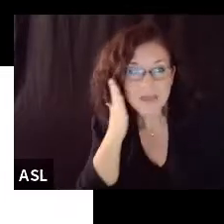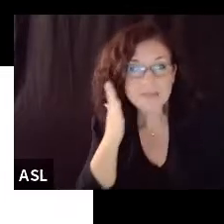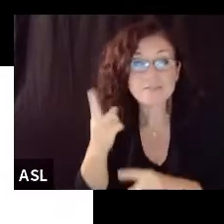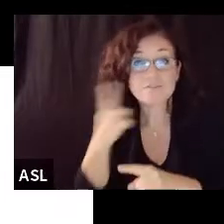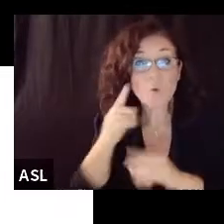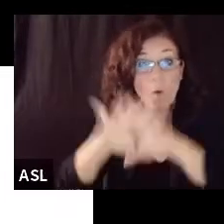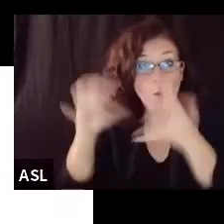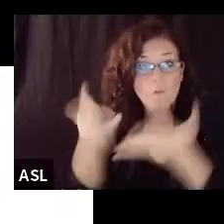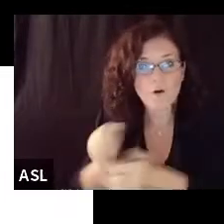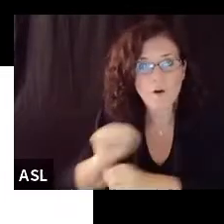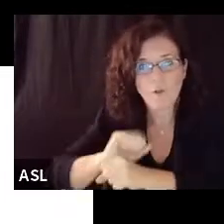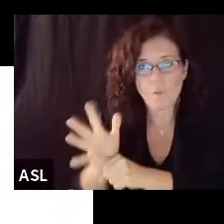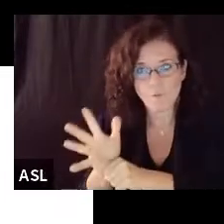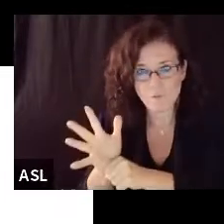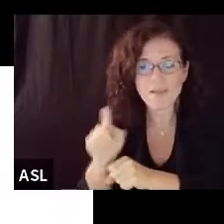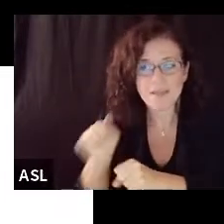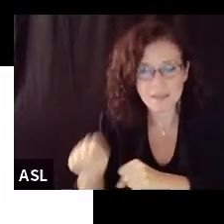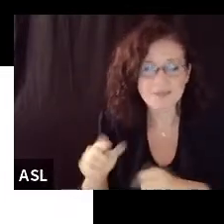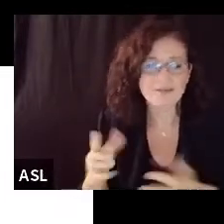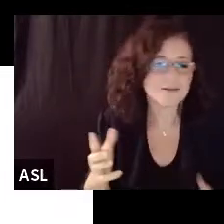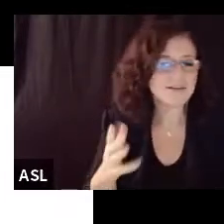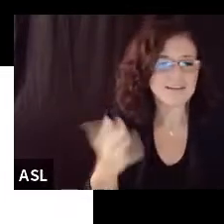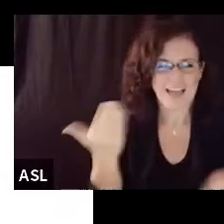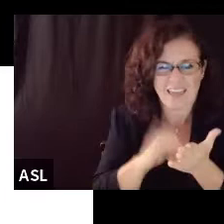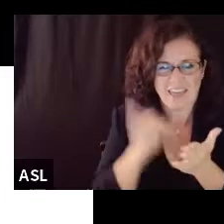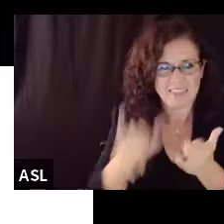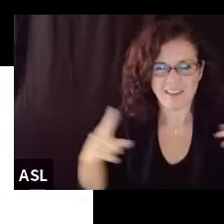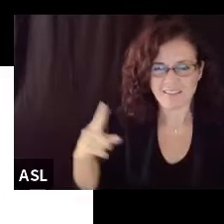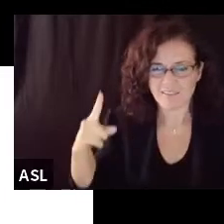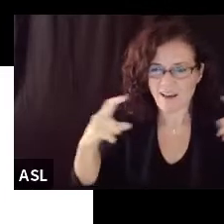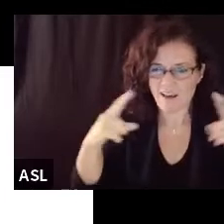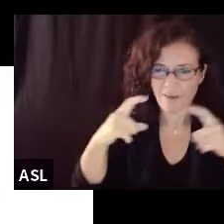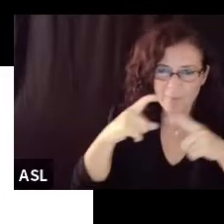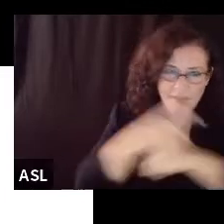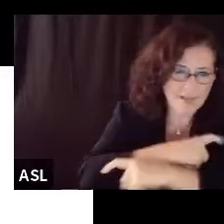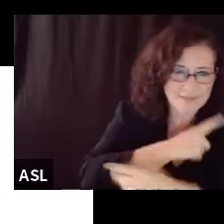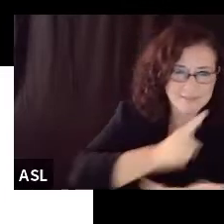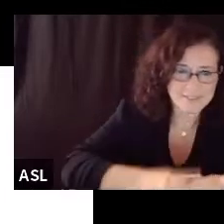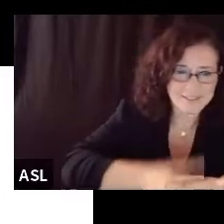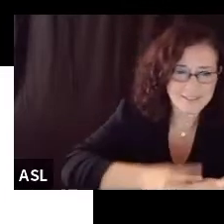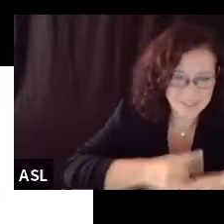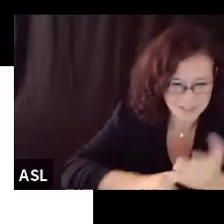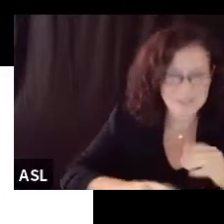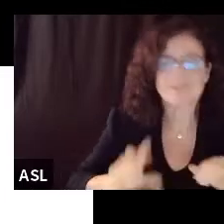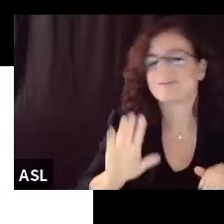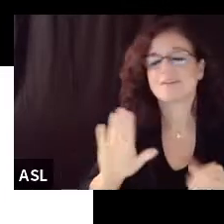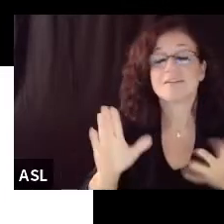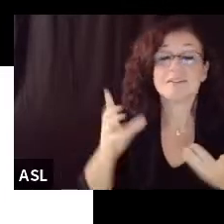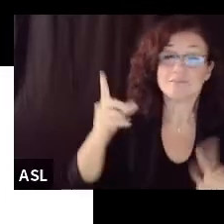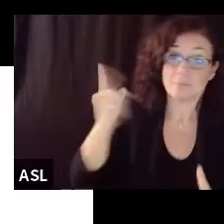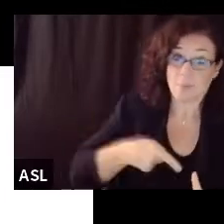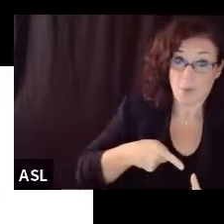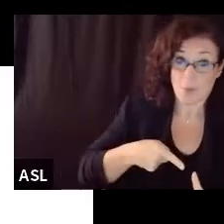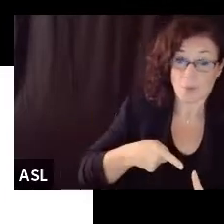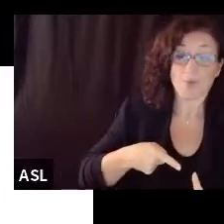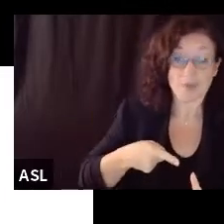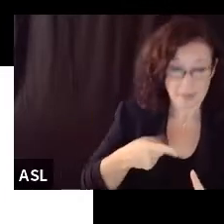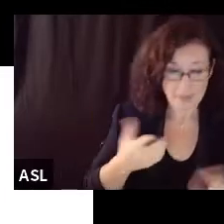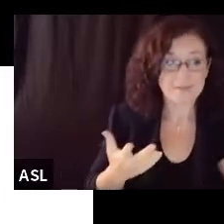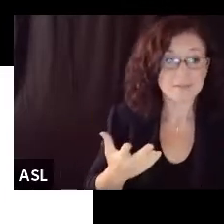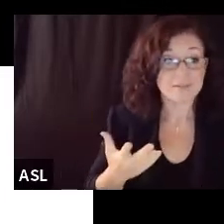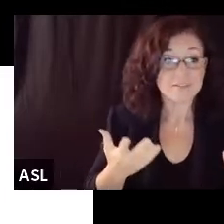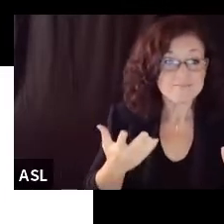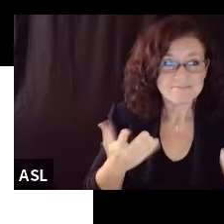COVID patients so another a long complicated conversation for a different day um ultimately what does all this mean it means that our ICUs are